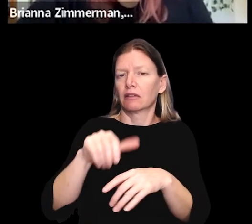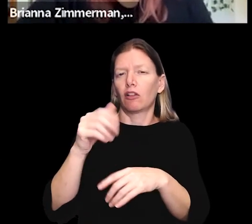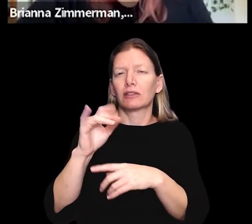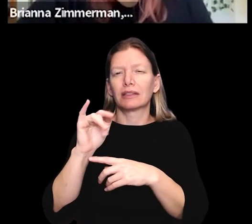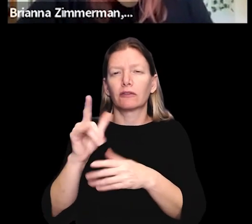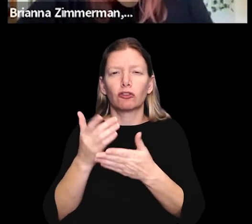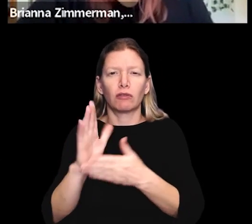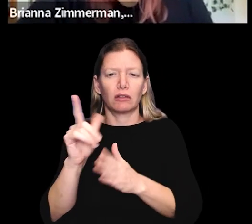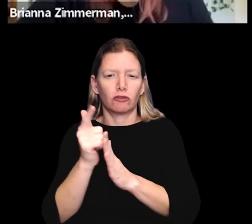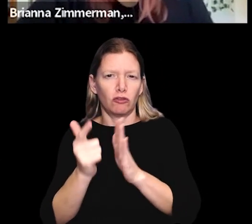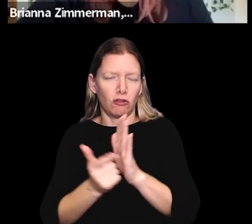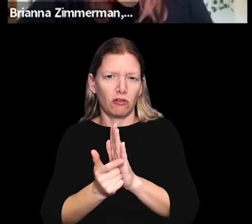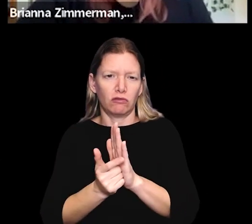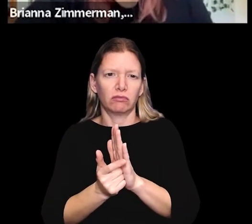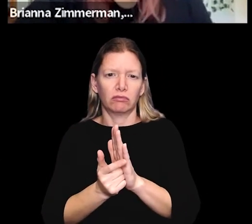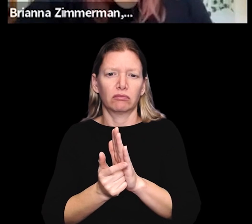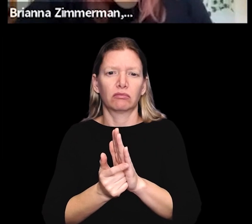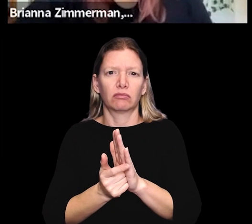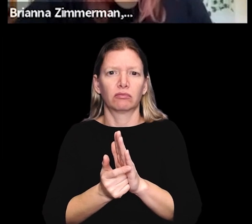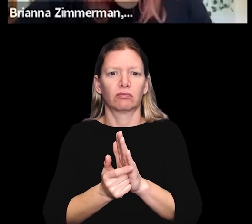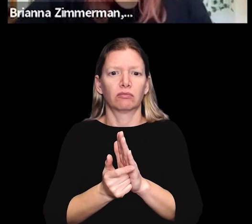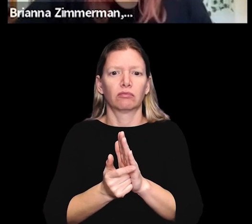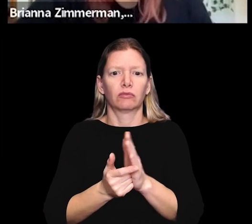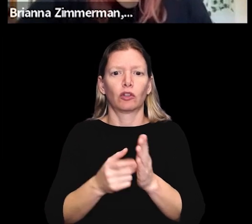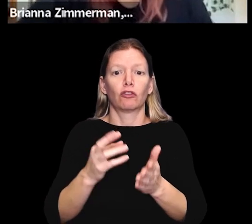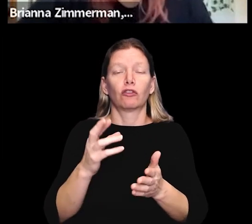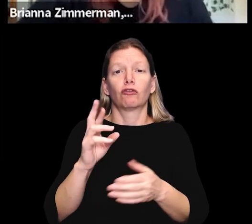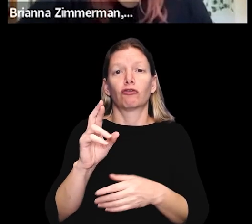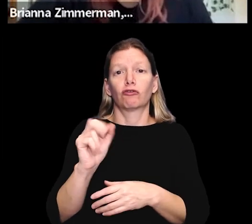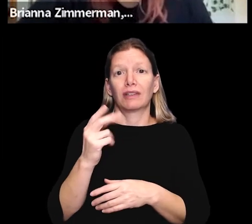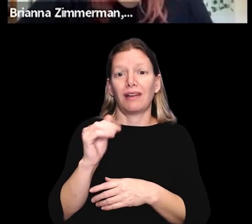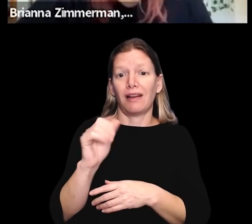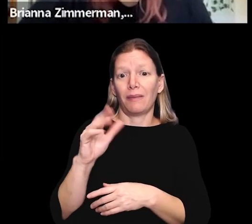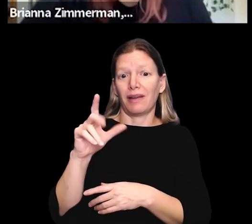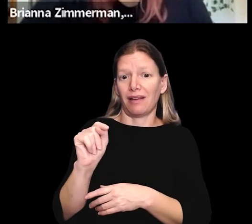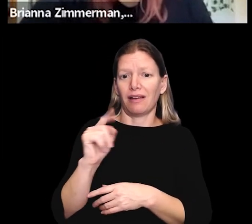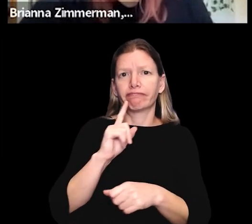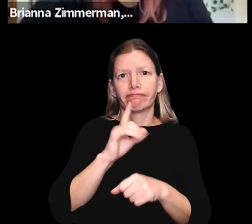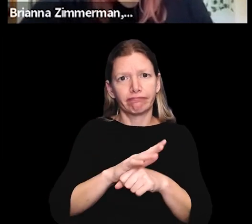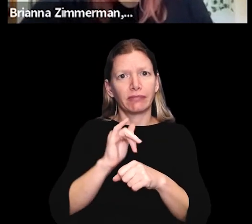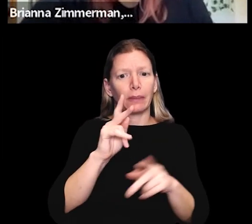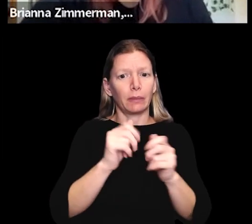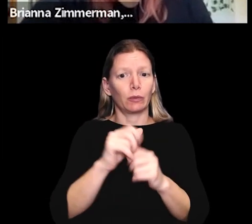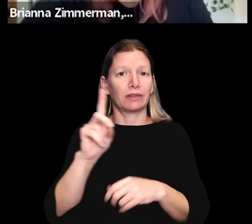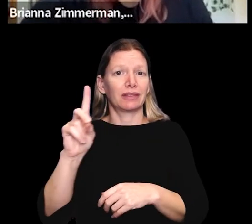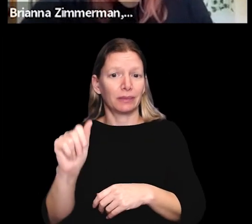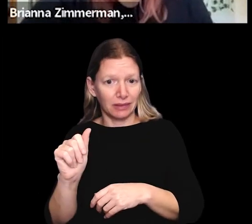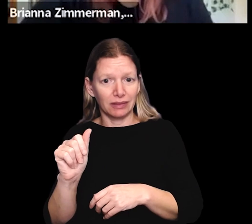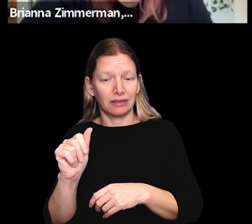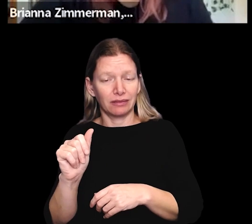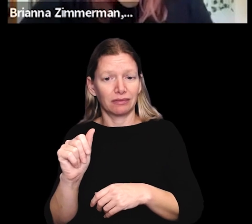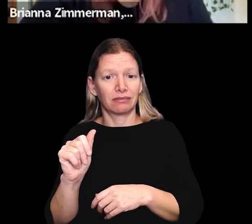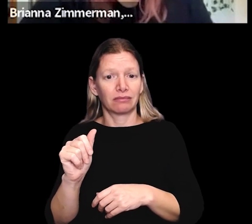the other civil rights laws. Because the Rehabilitation Act ensures